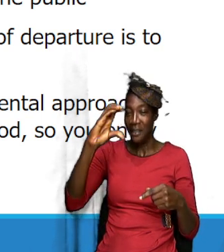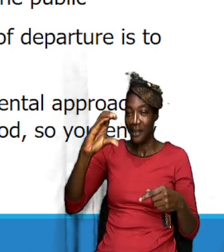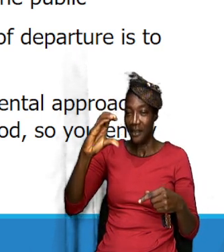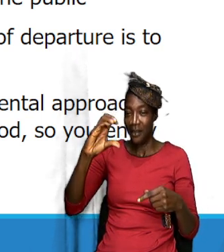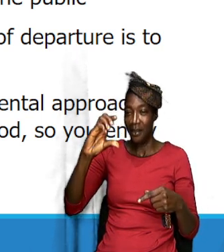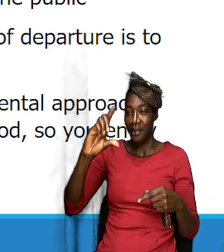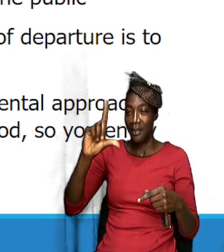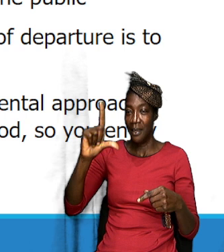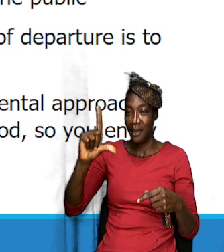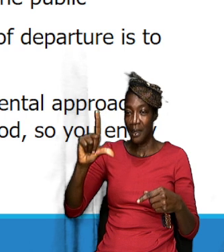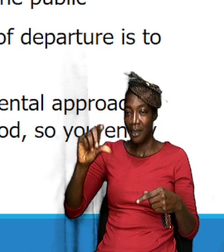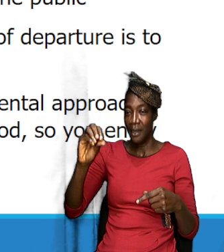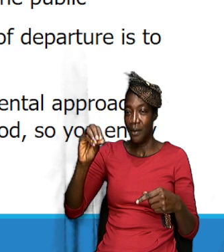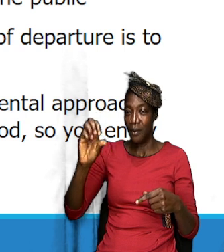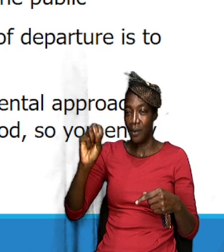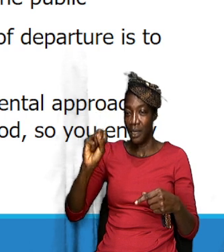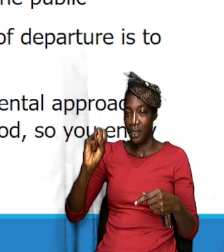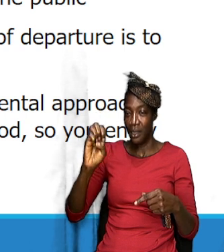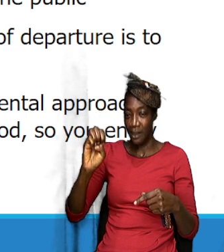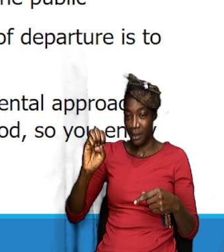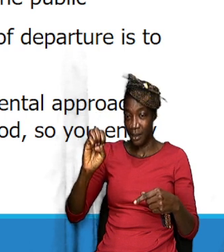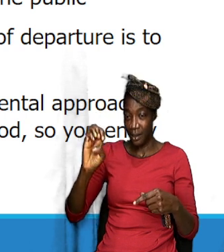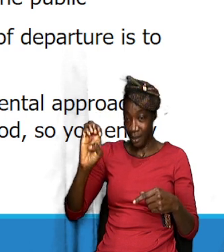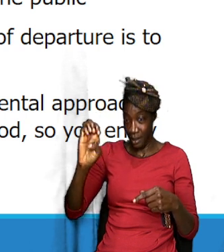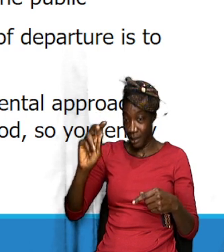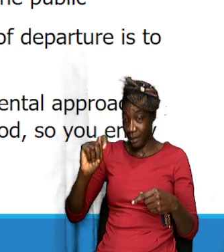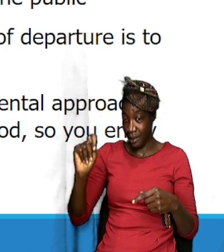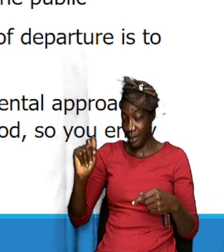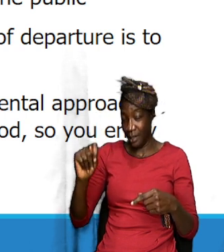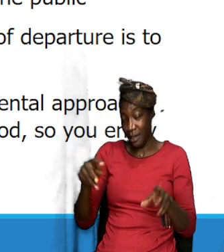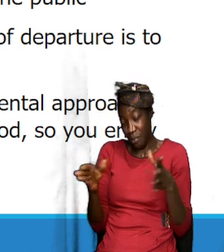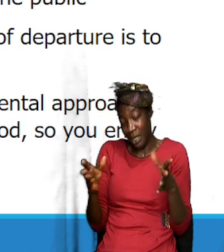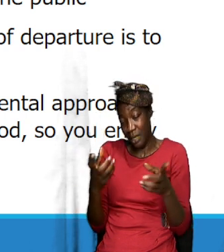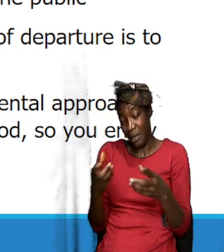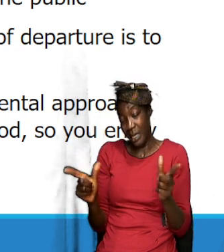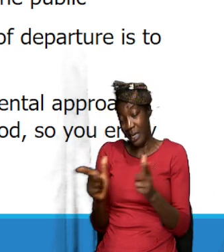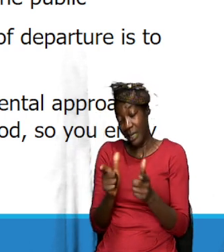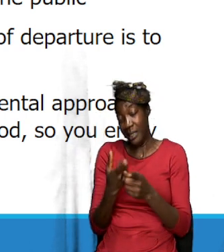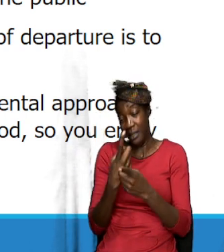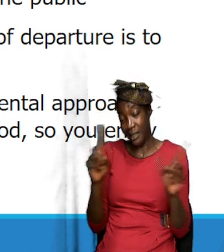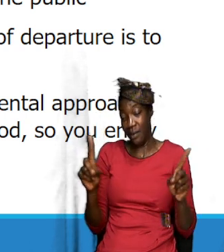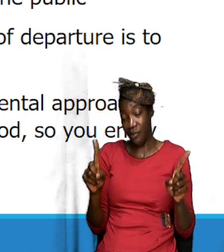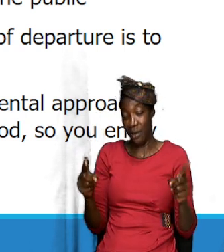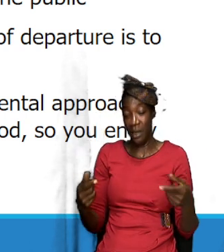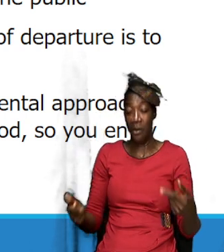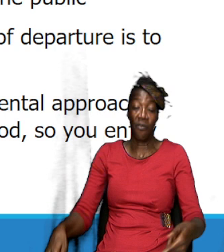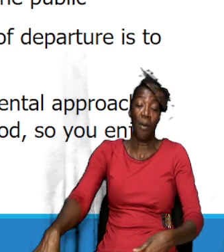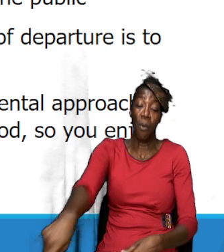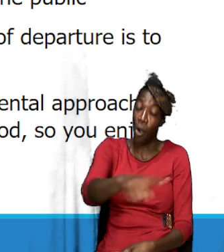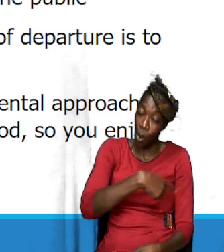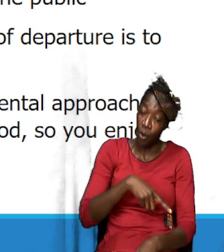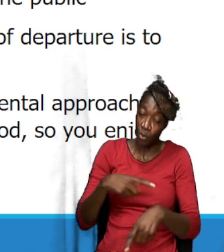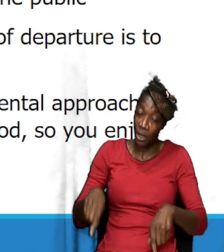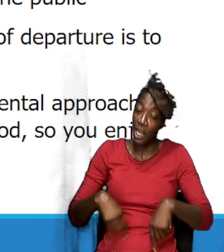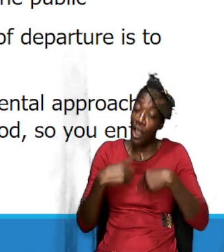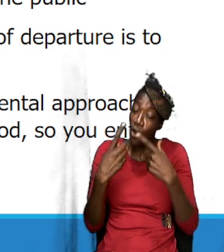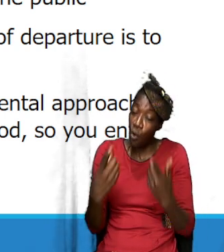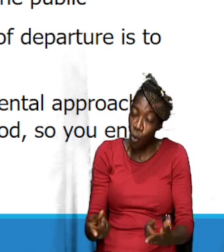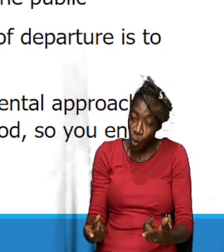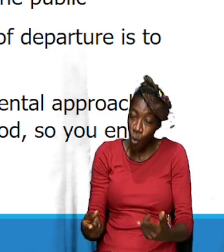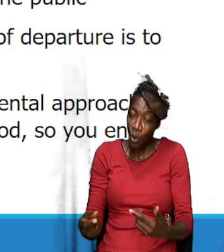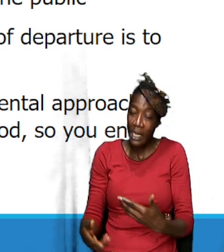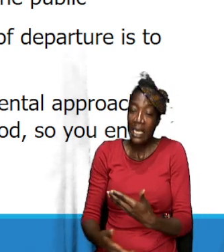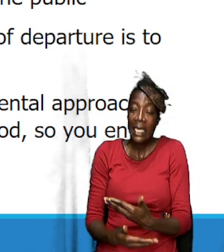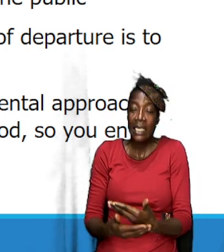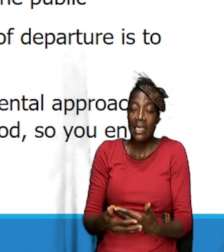closet that they had to go into. Their closet was maybe a little different from ours. But they could go in it easily